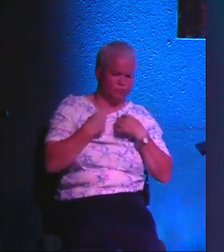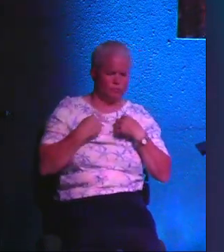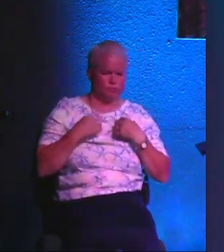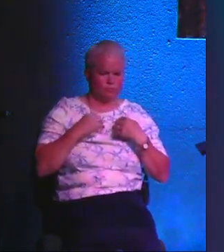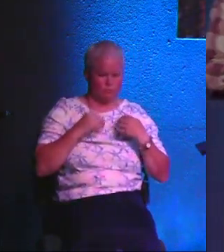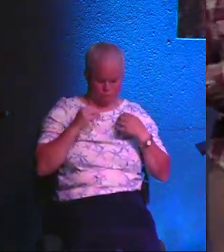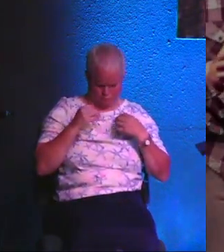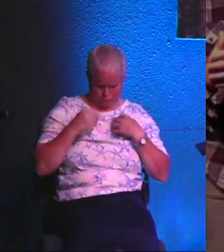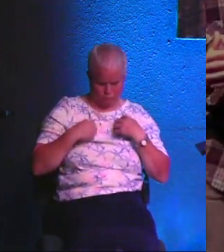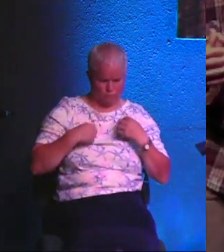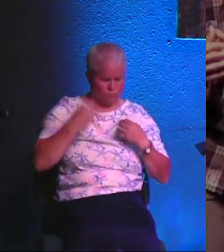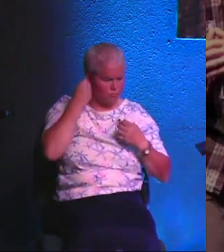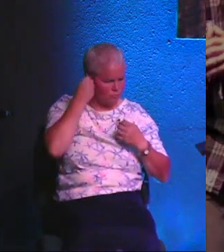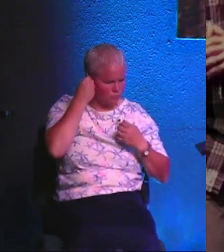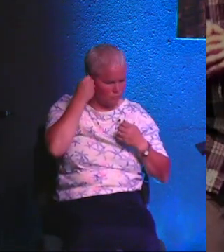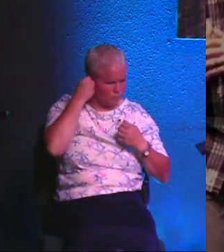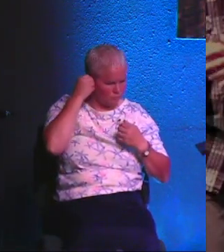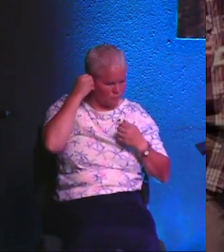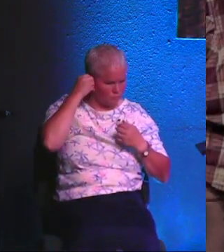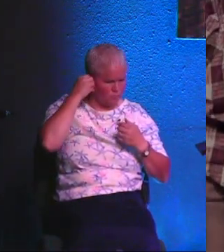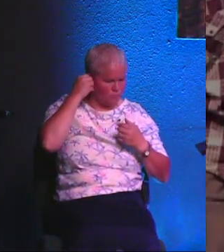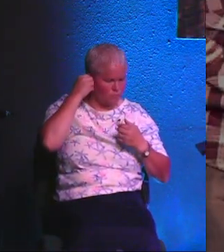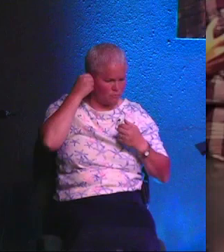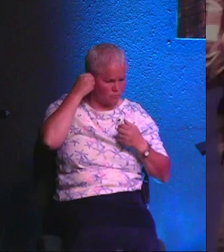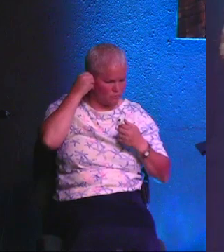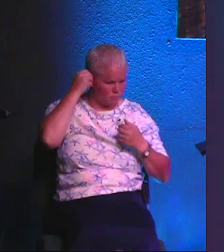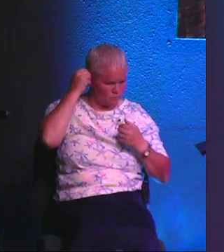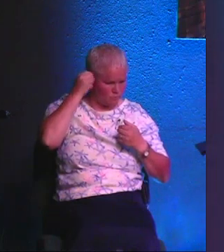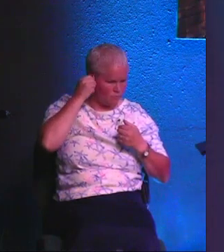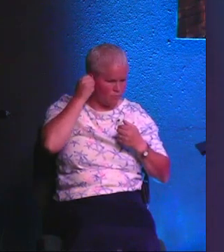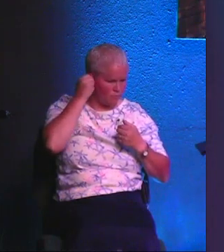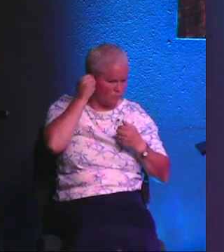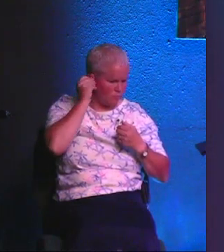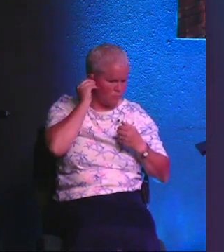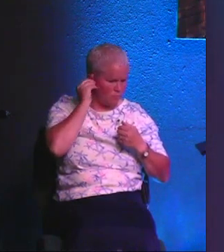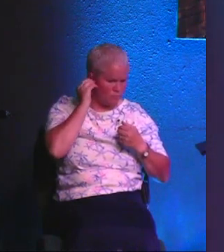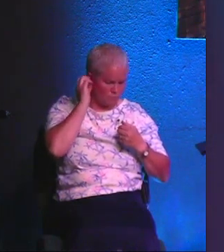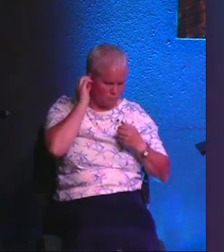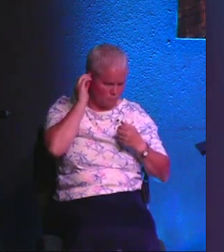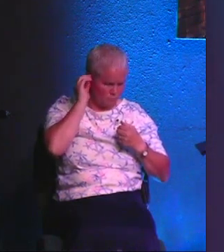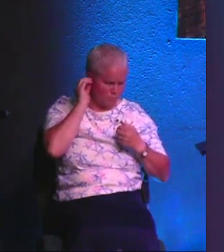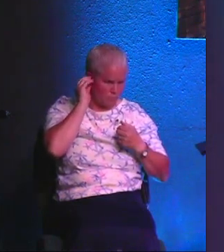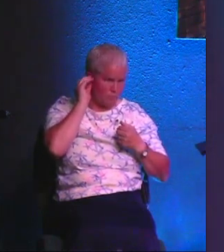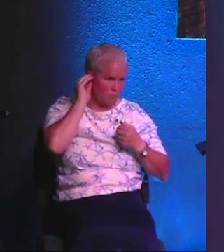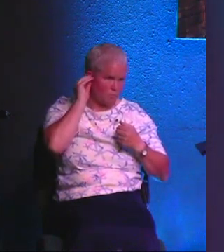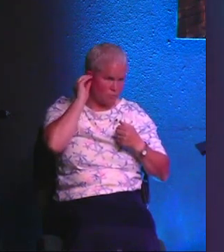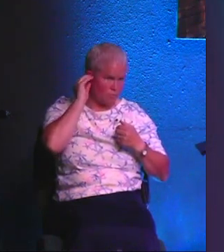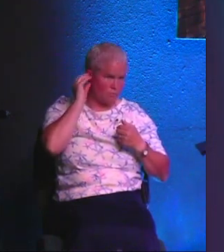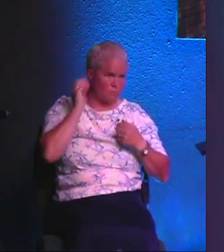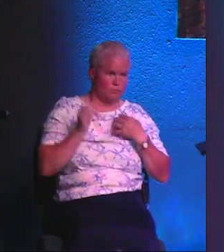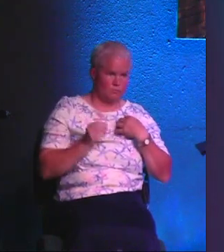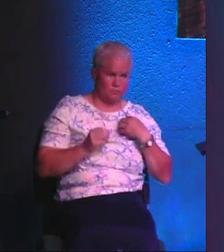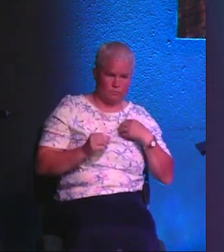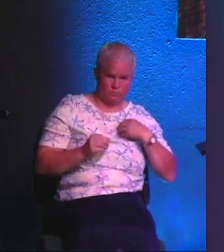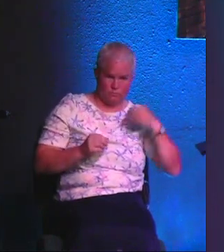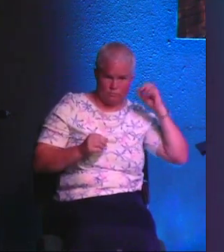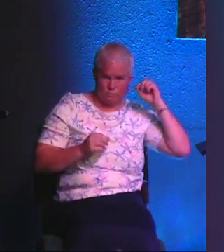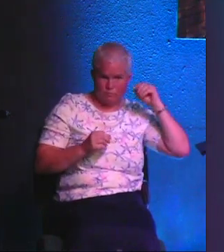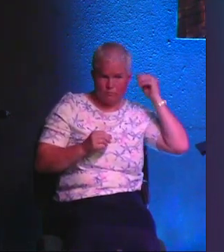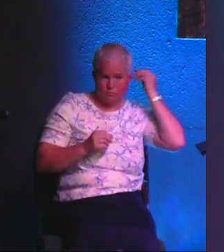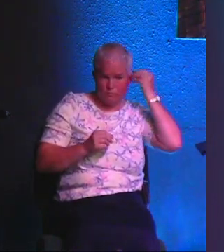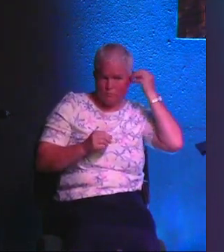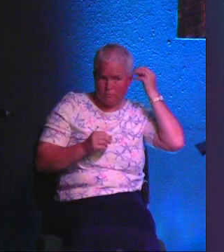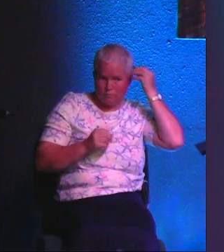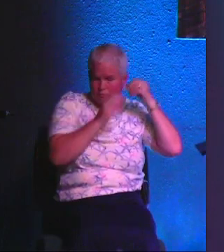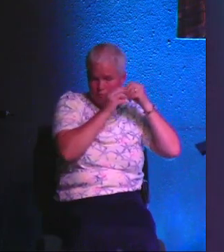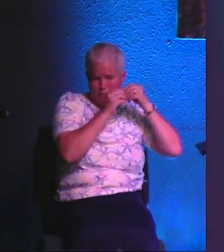sometimes tend to find is that there's more of an intimacy. You don't have to pull those lights down a little. That's super bright, Carl. Take